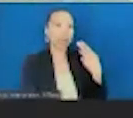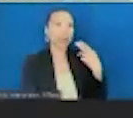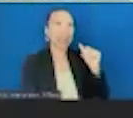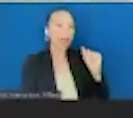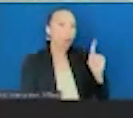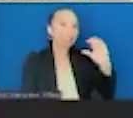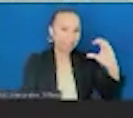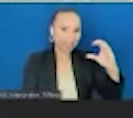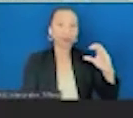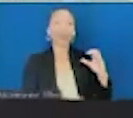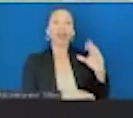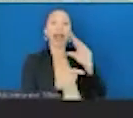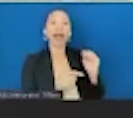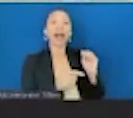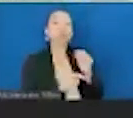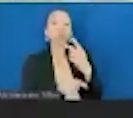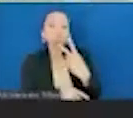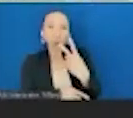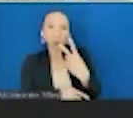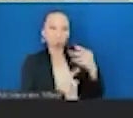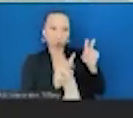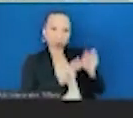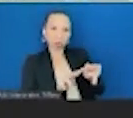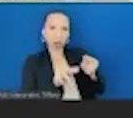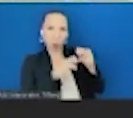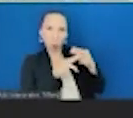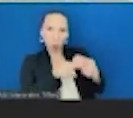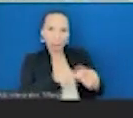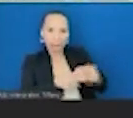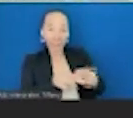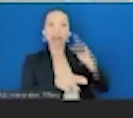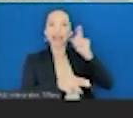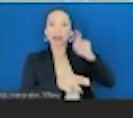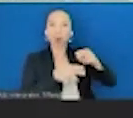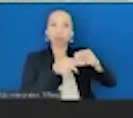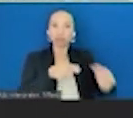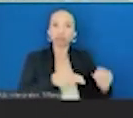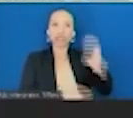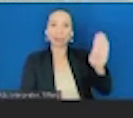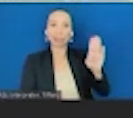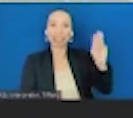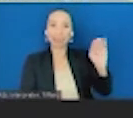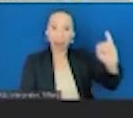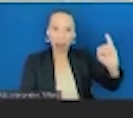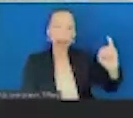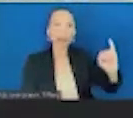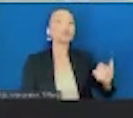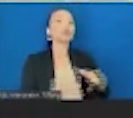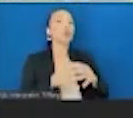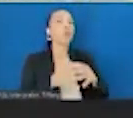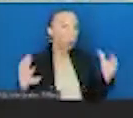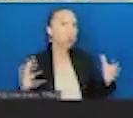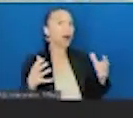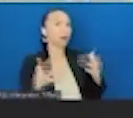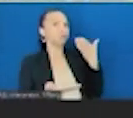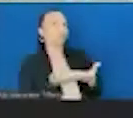five that looked at weight found either decreased weight or a BMI. So there's lots of evidence that produce prescriptions are incredibly